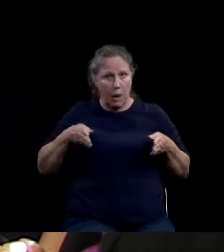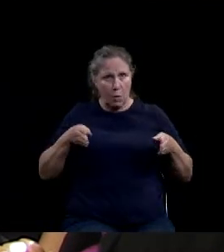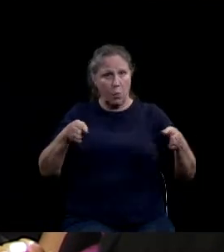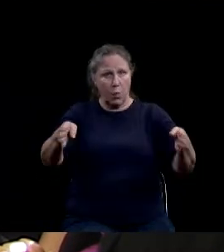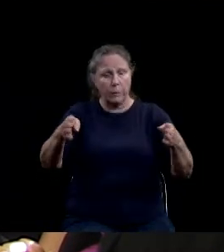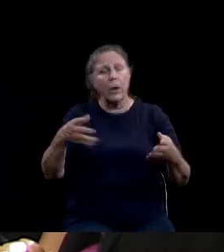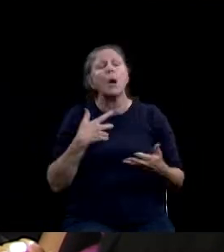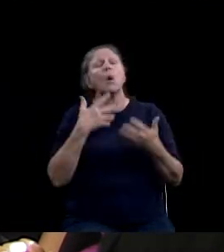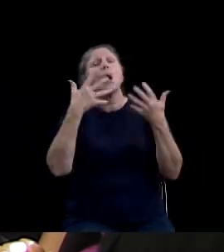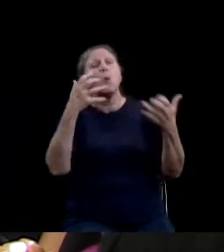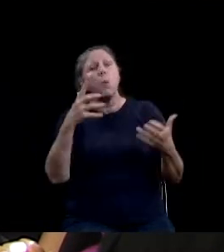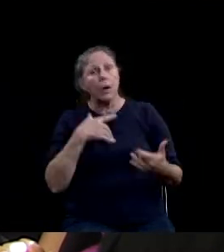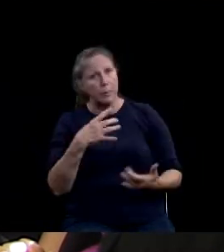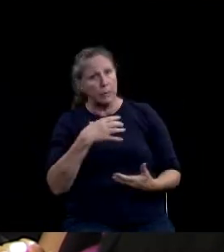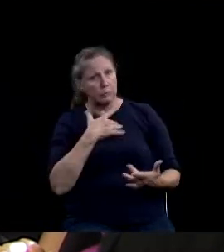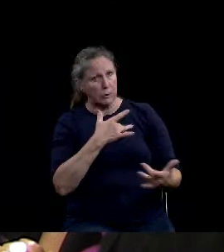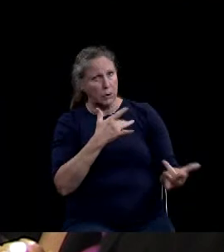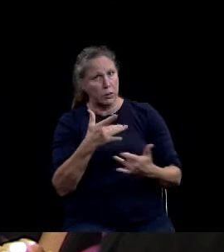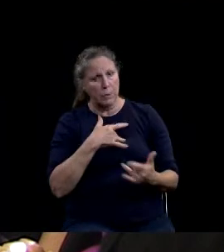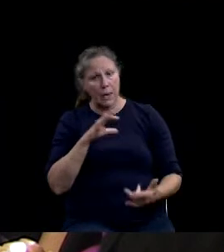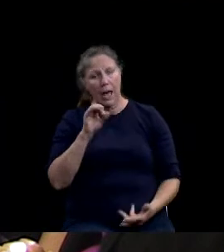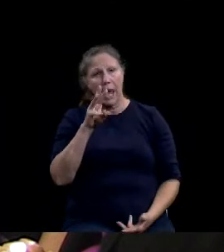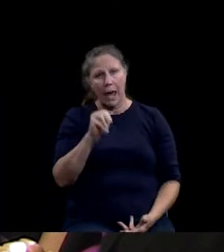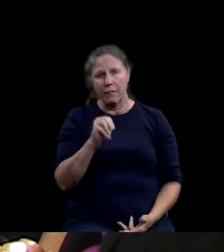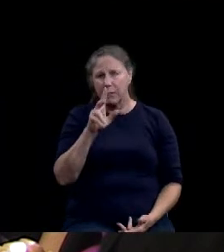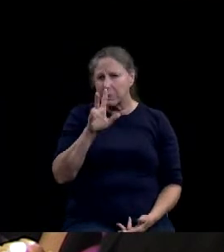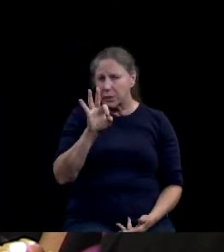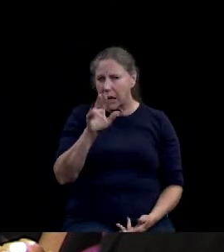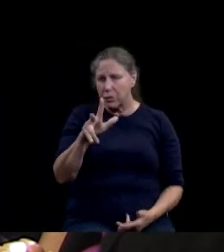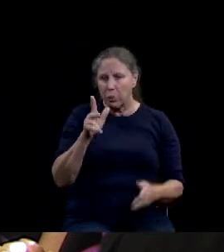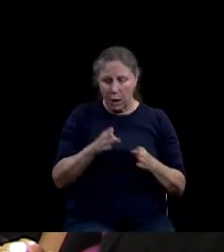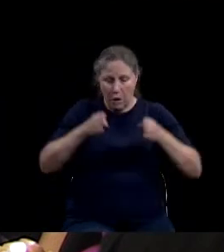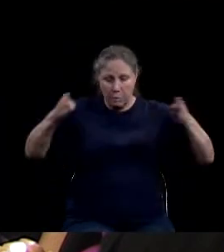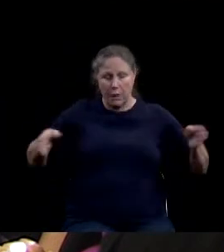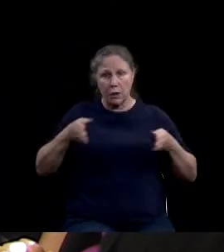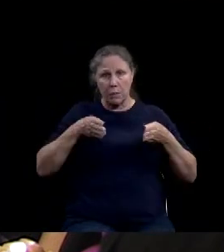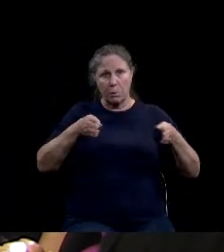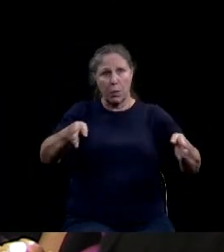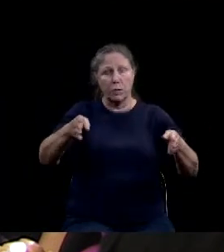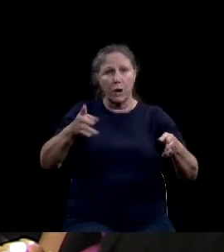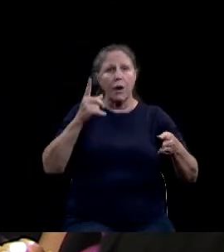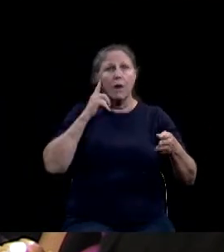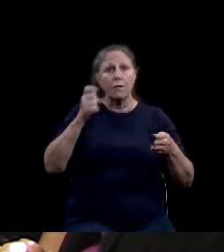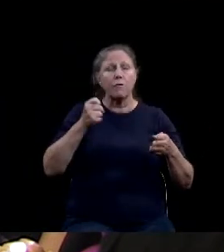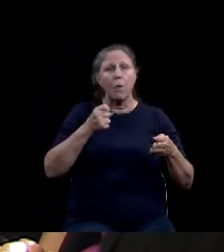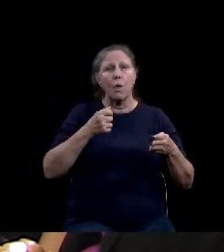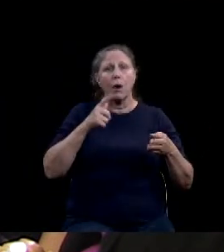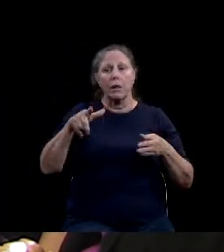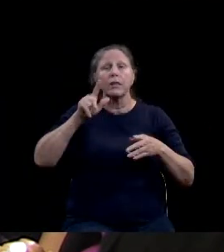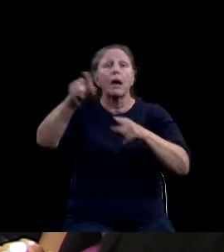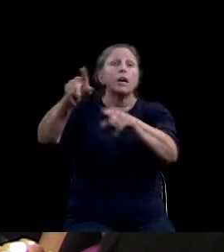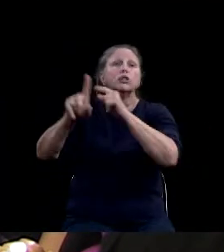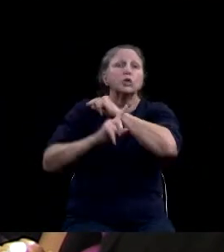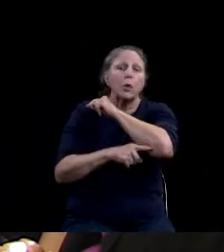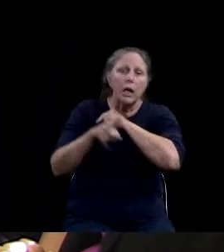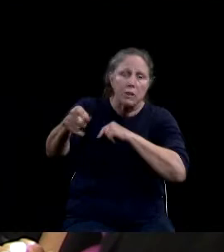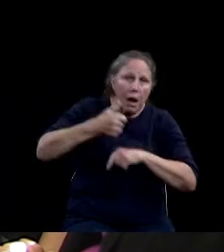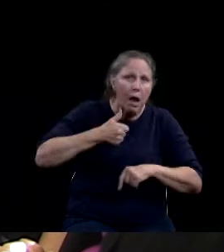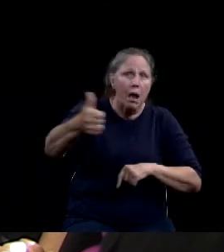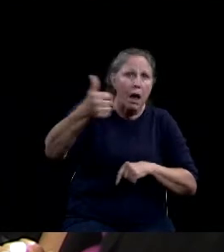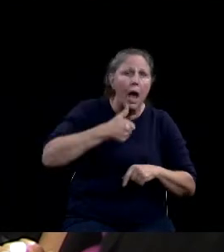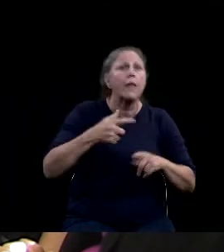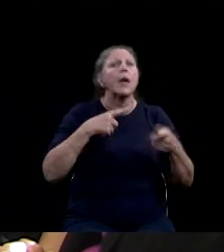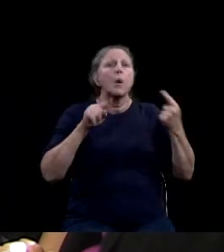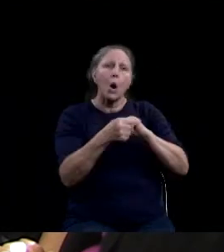939 road expansion project to facilitate the proposed landfill, which will cause undue harm to our businesses and specifically our deer breeding